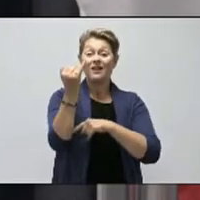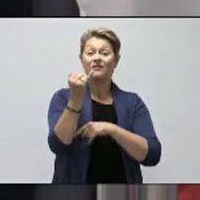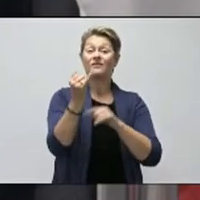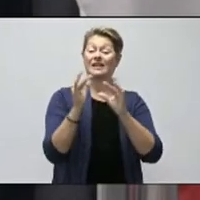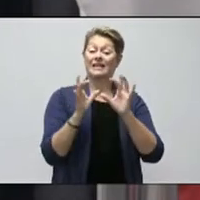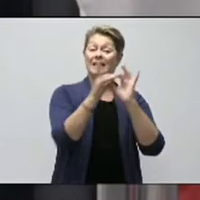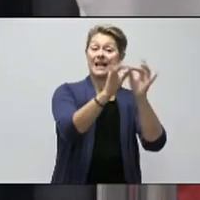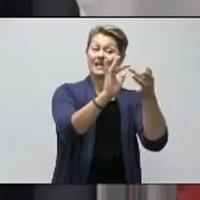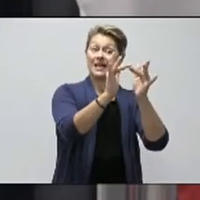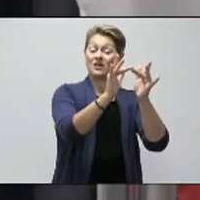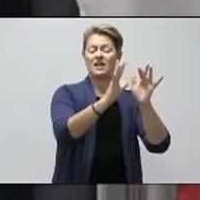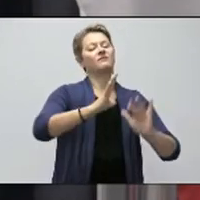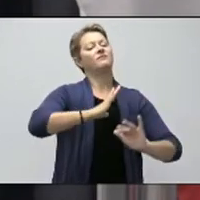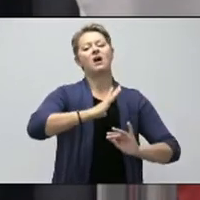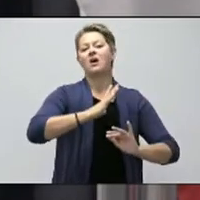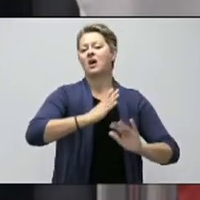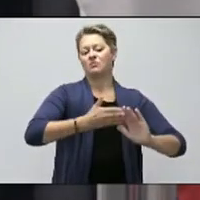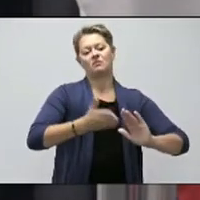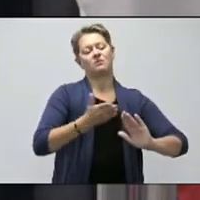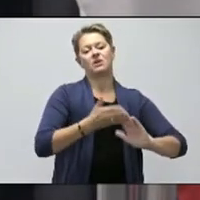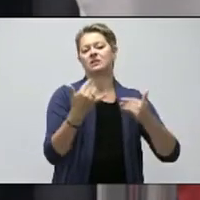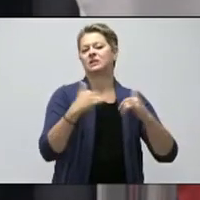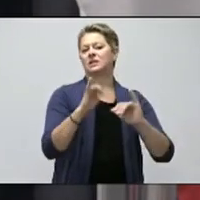I don't have any further concerns.